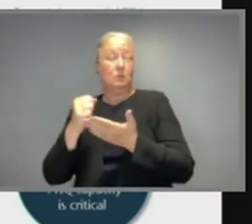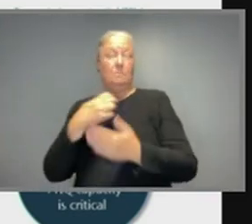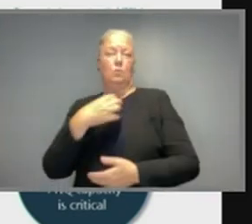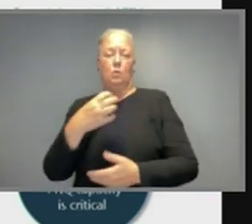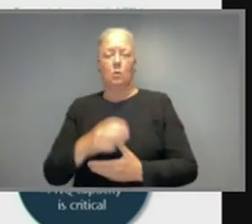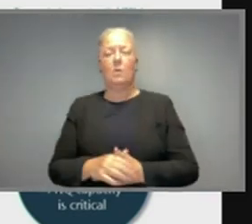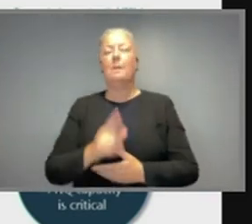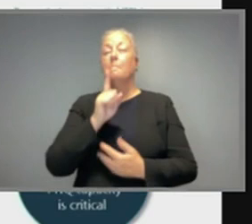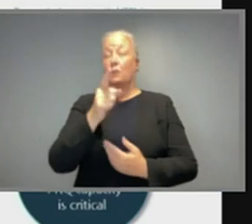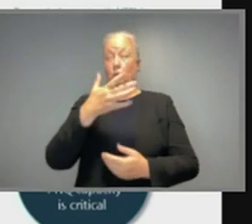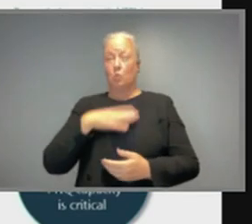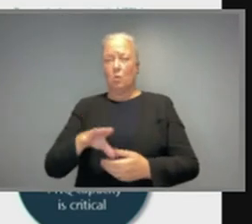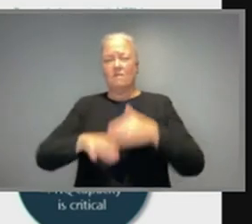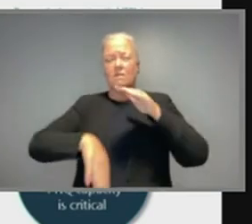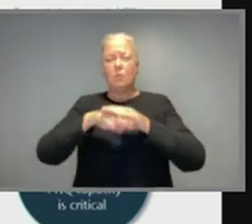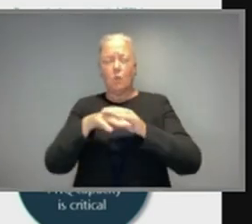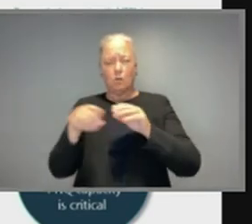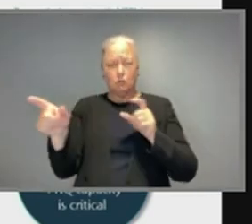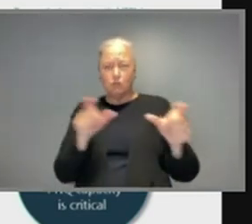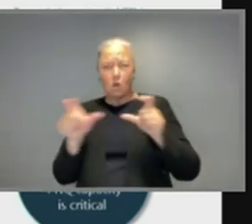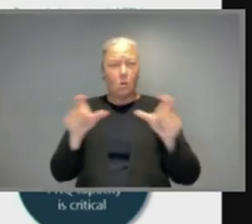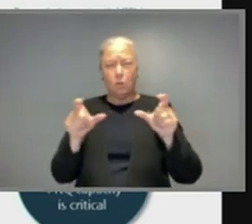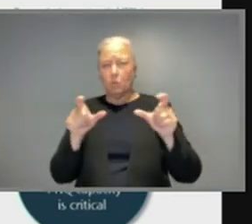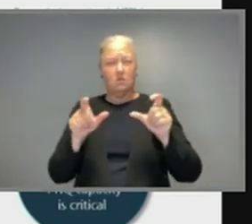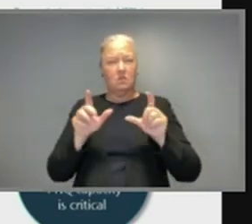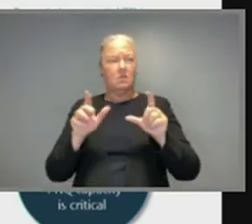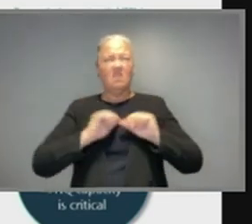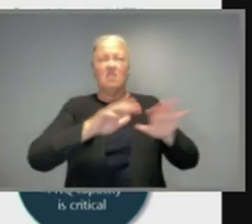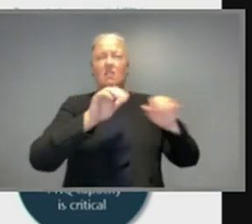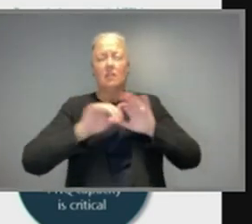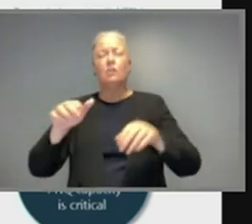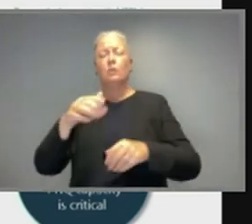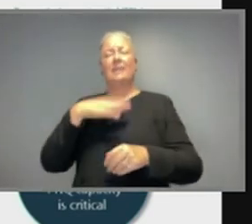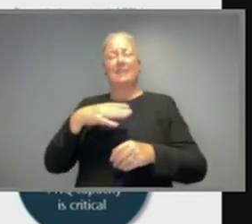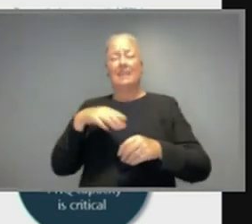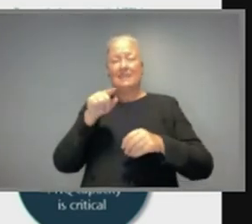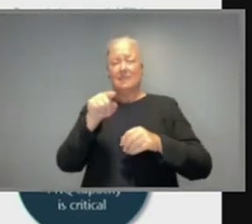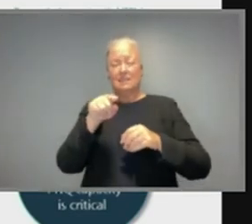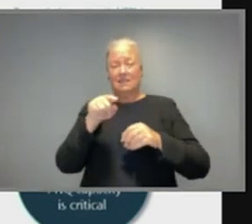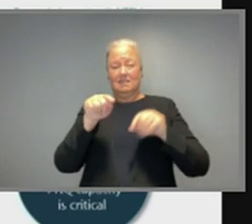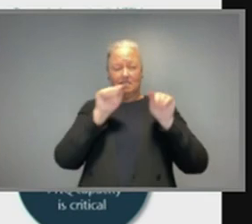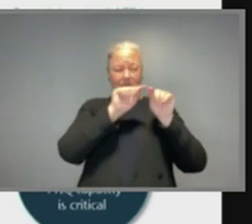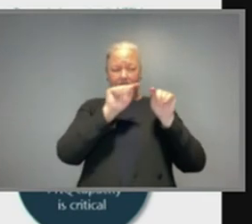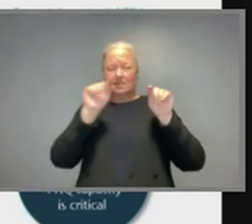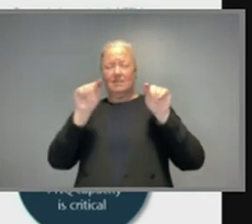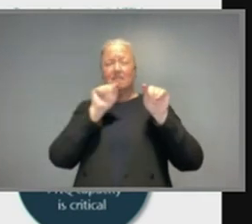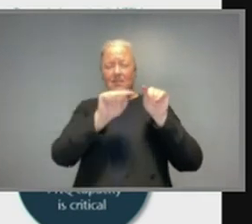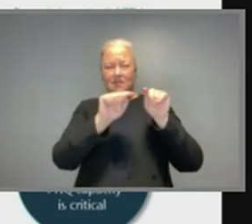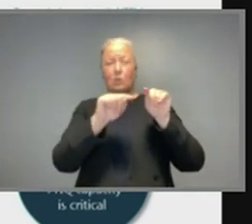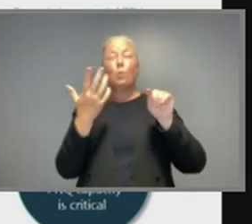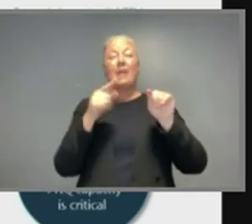control outbreaks altogether, we need to reach the dotted line that crosses one at which epidemics do not grow.